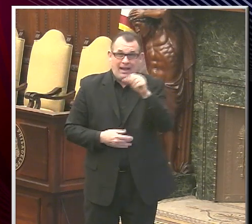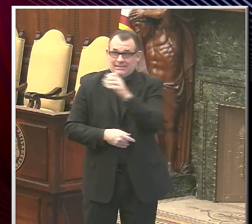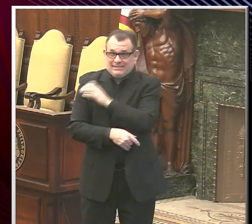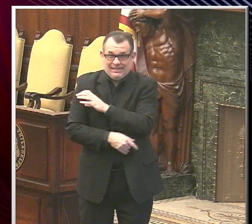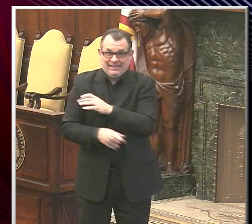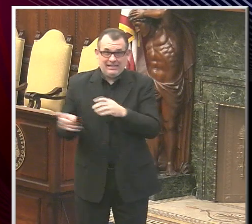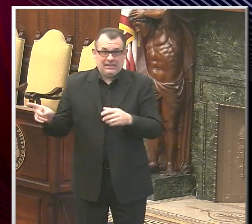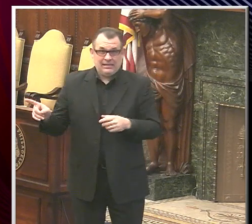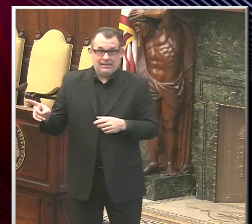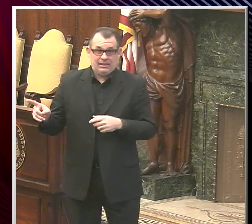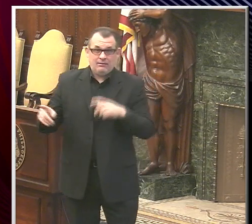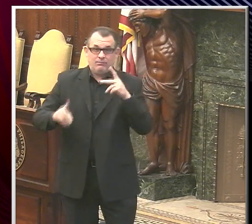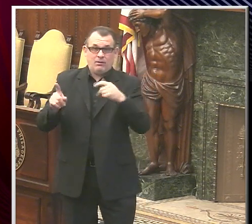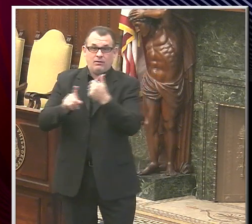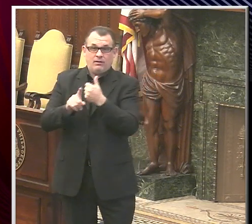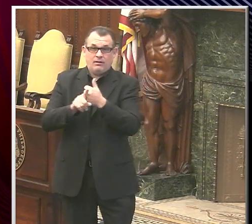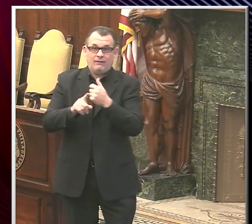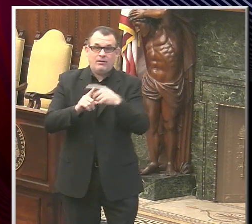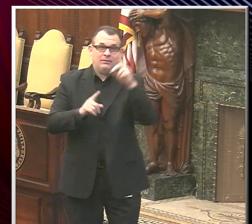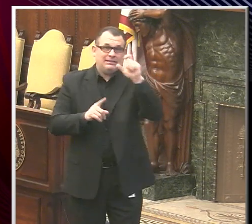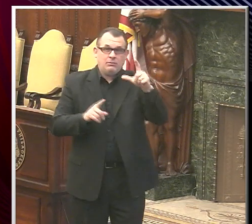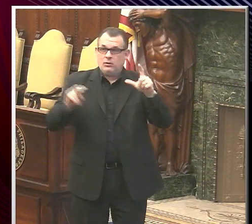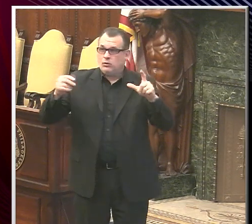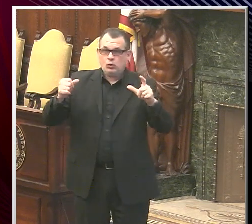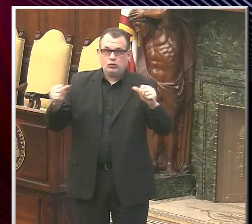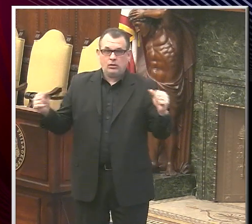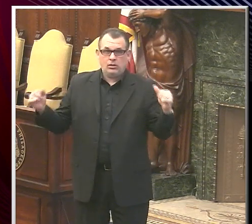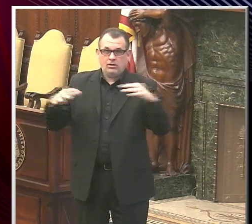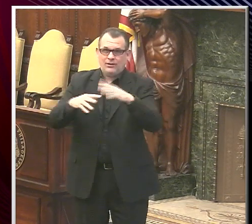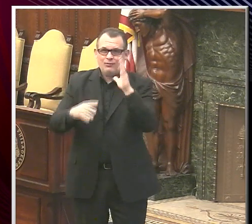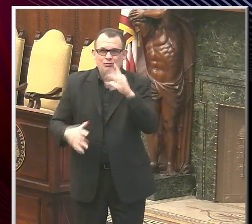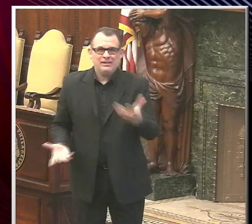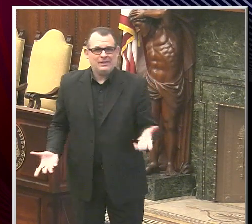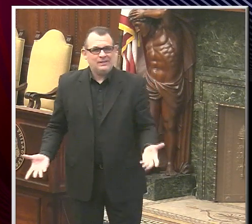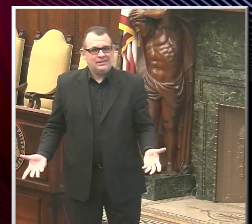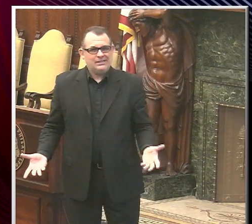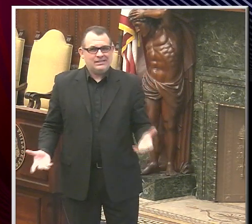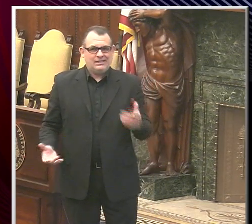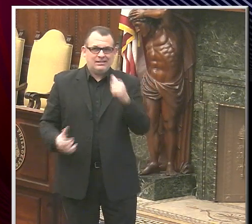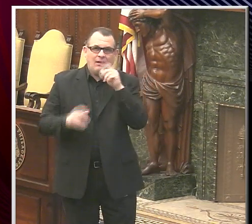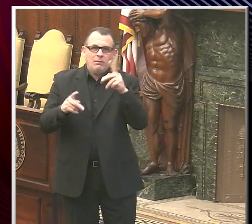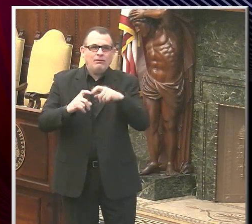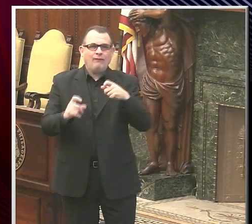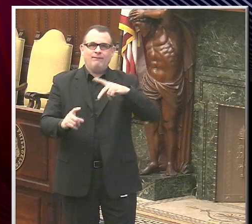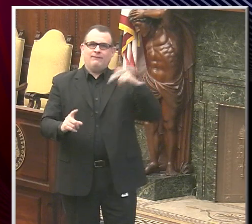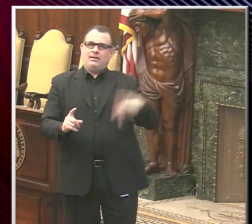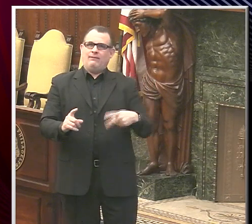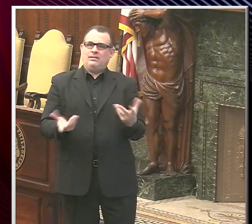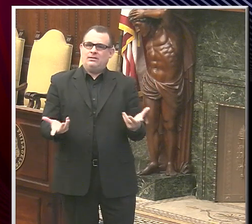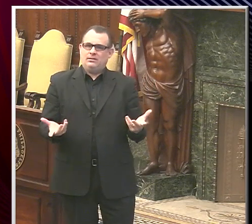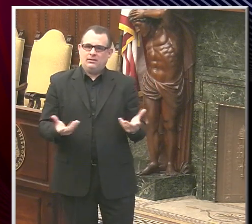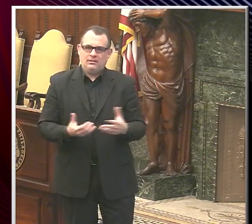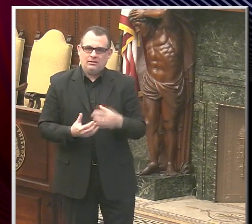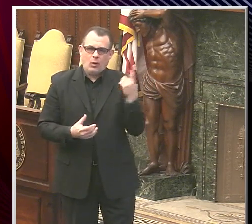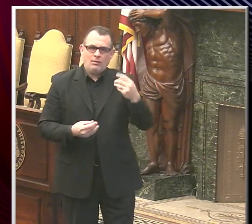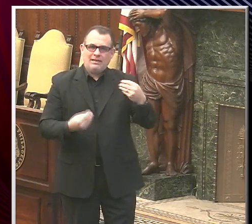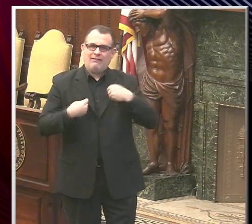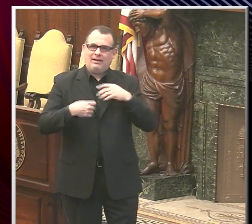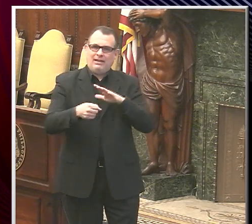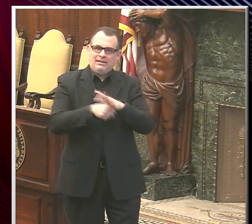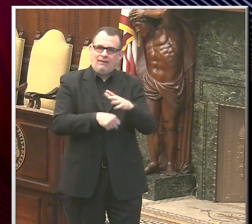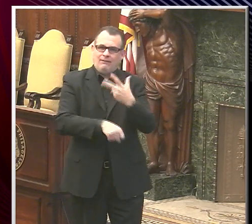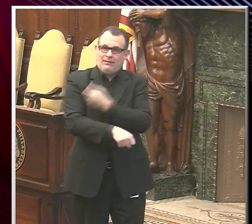people from New Jersey or Delaware than we would from the city of Philadelphia. And we only are given doses appropriate to the population of the city of Philadelphia.